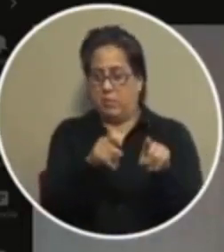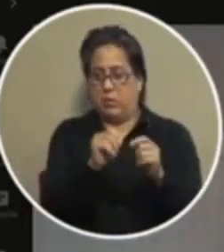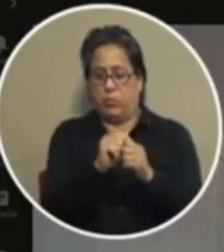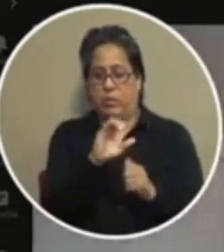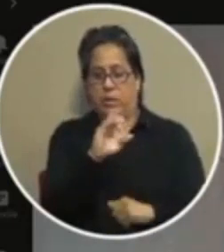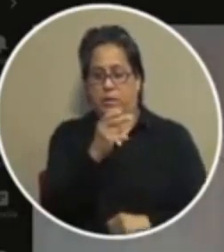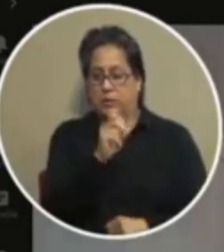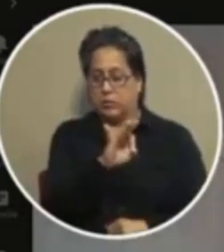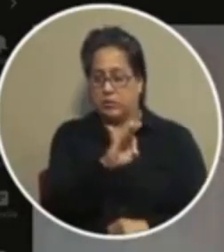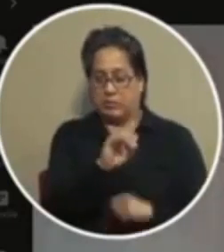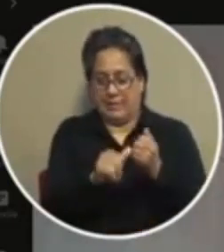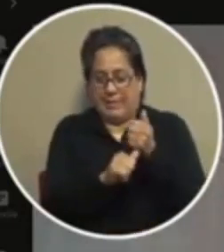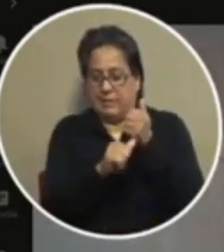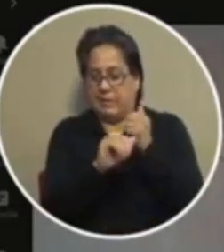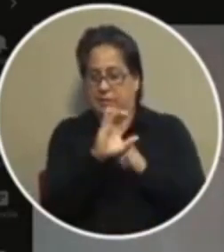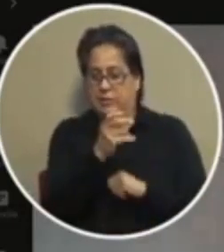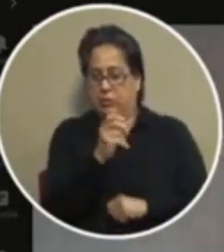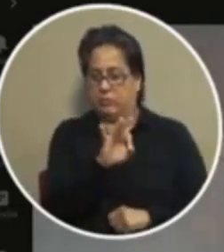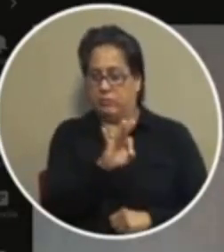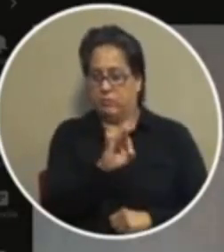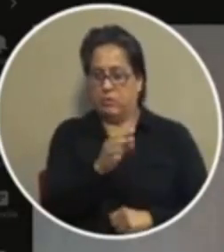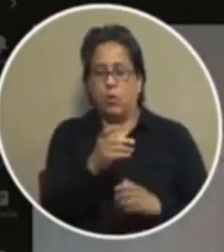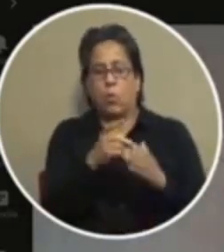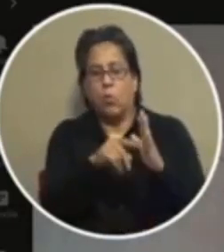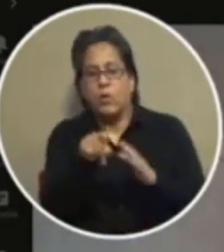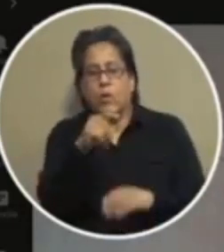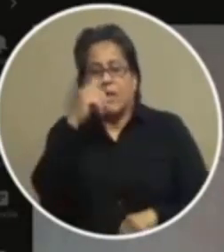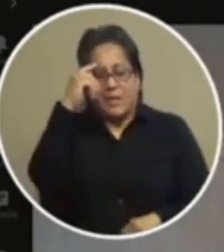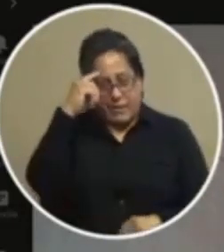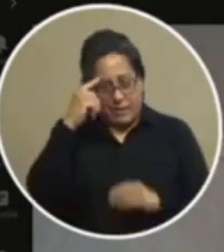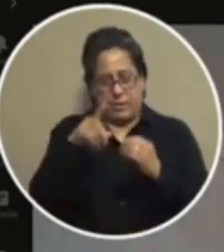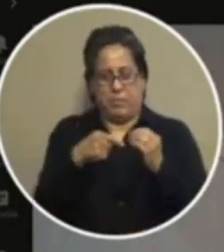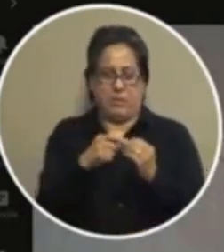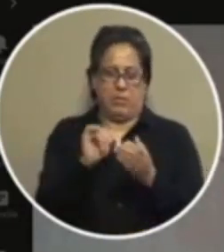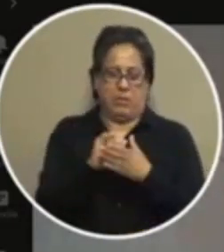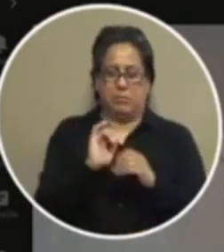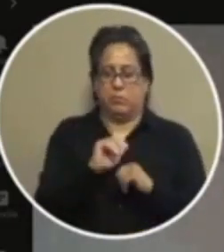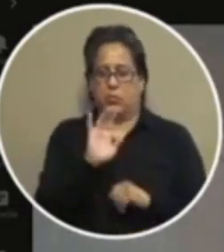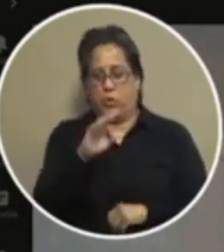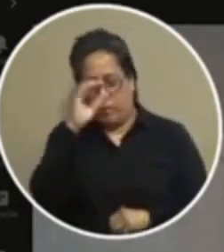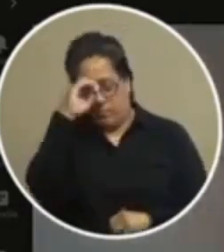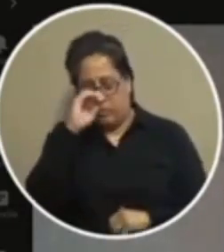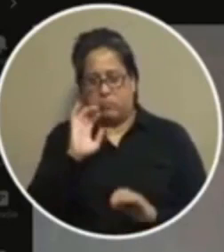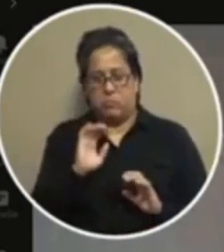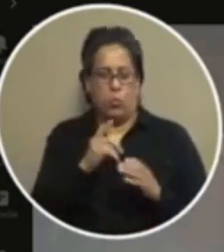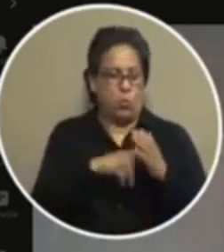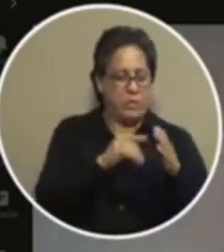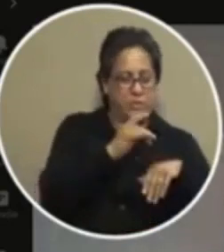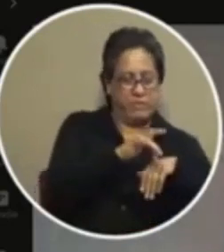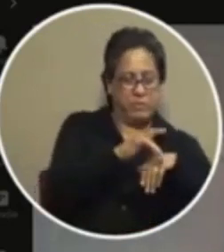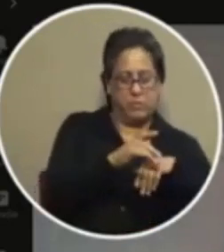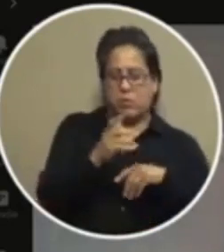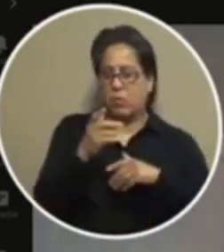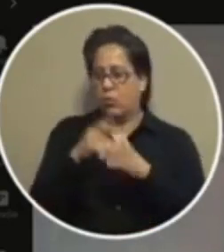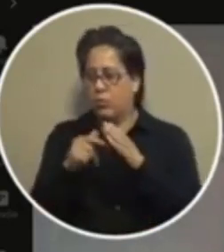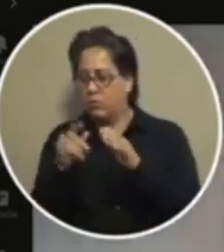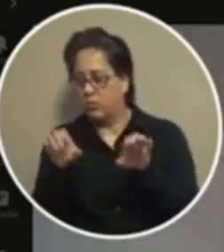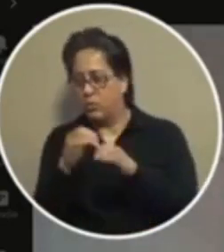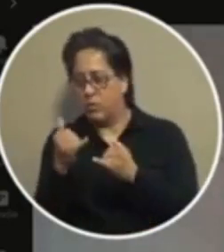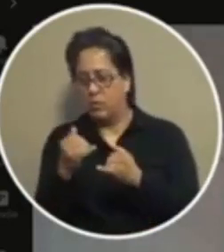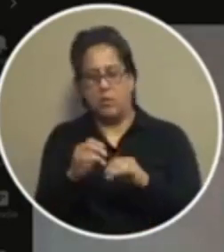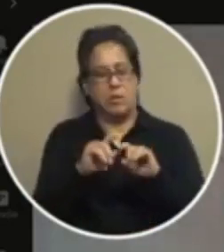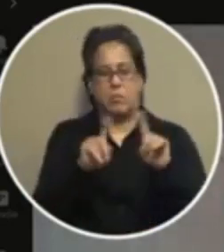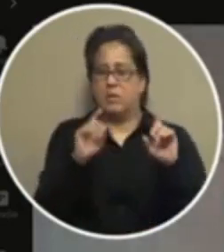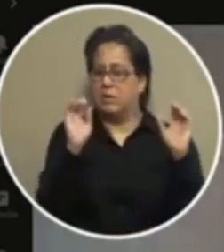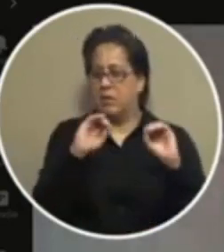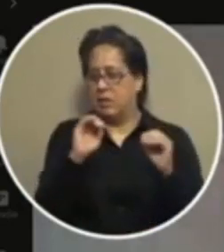chief and assistant chief was what they thought about it and you know what we had available but it really wasn't to